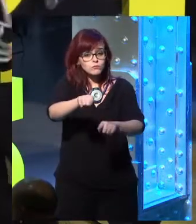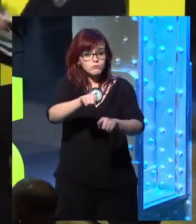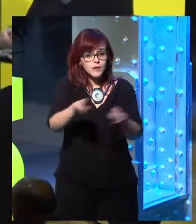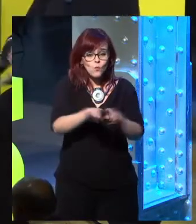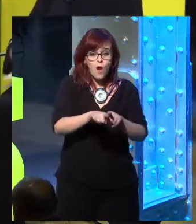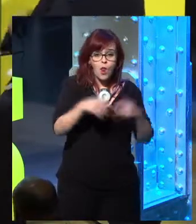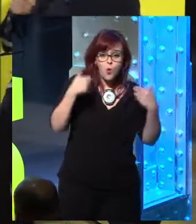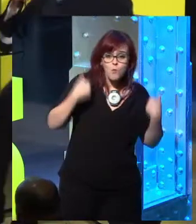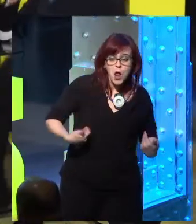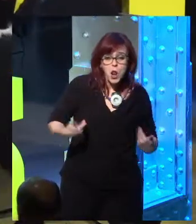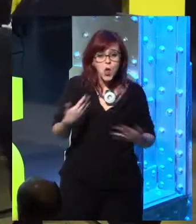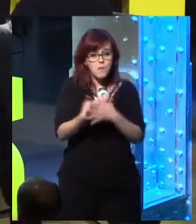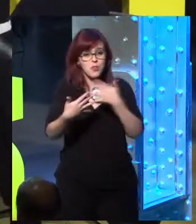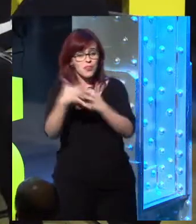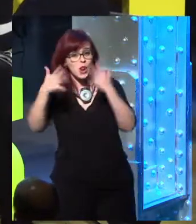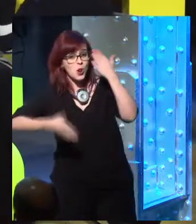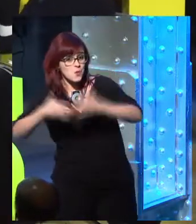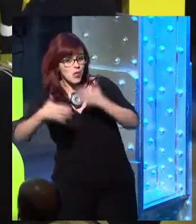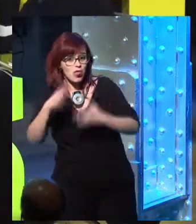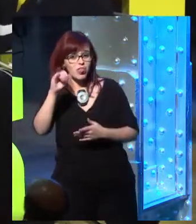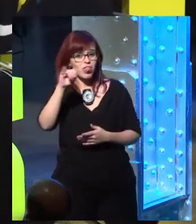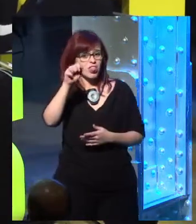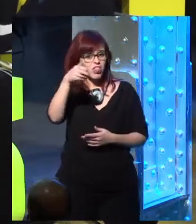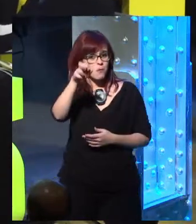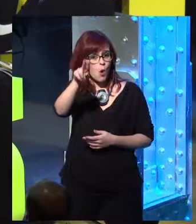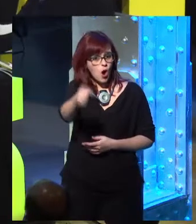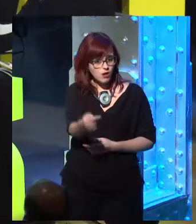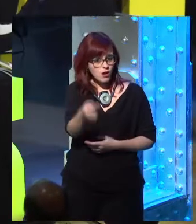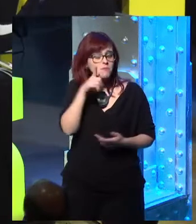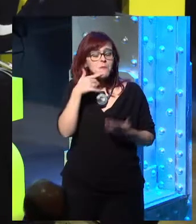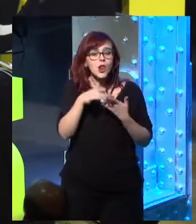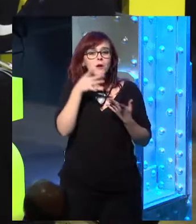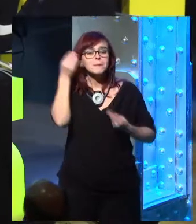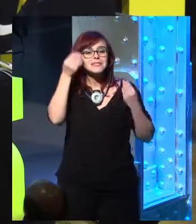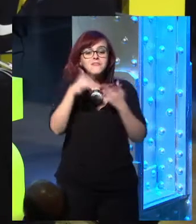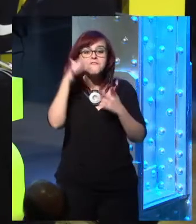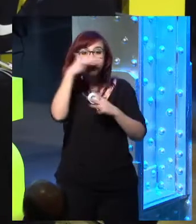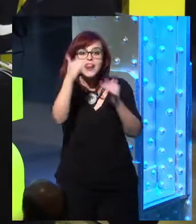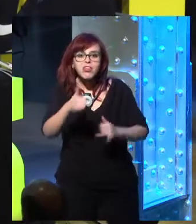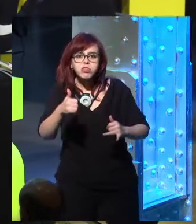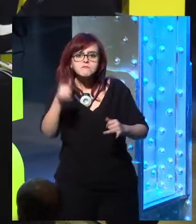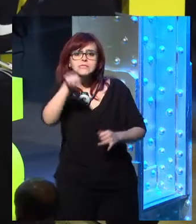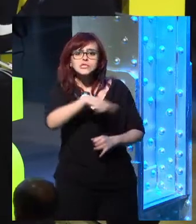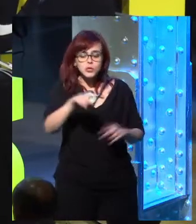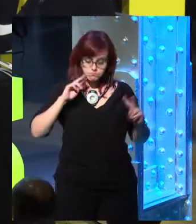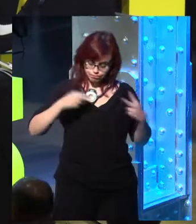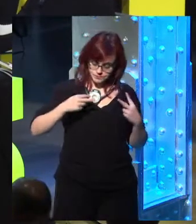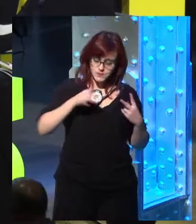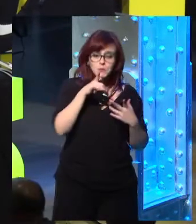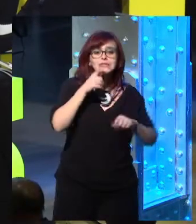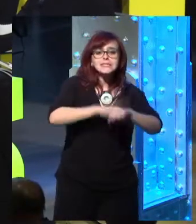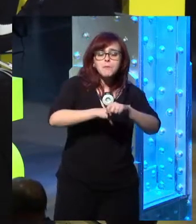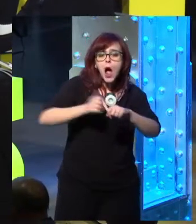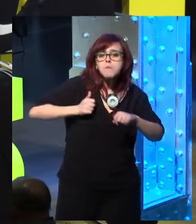or not, and whether you feel like you're spending your time well with technology, and it's working with you,